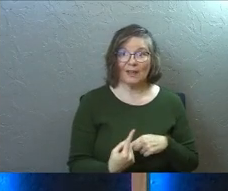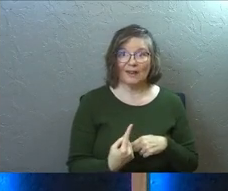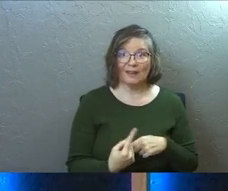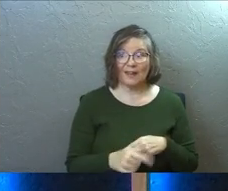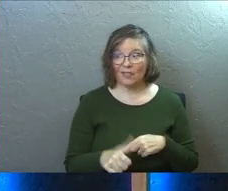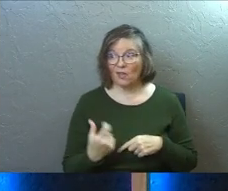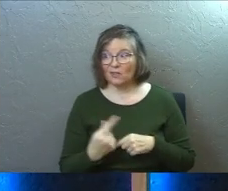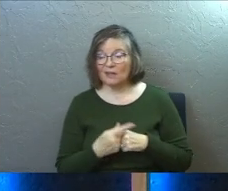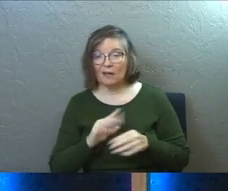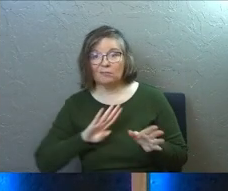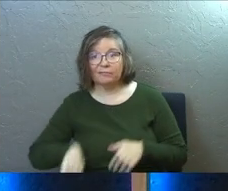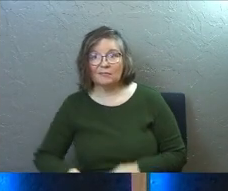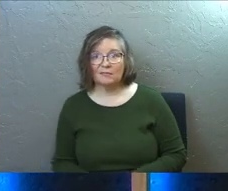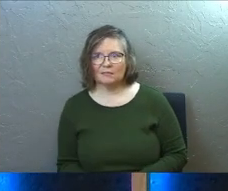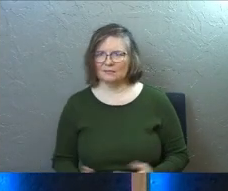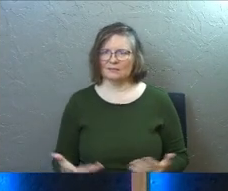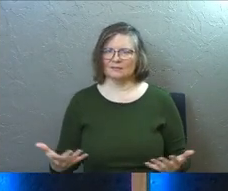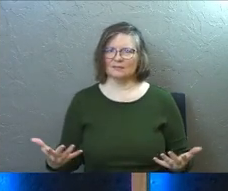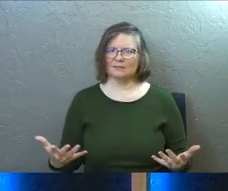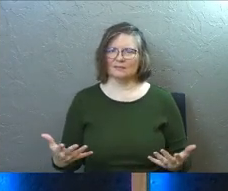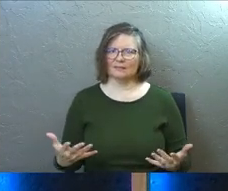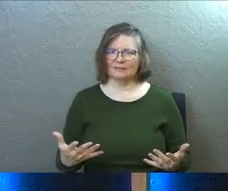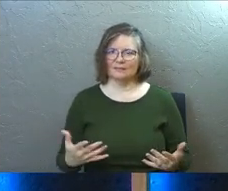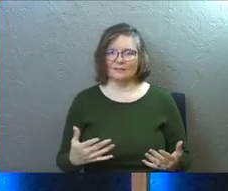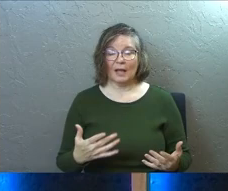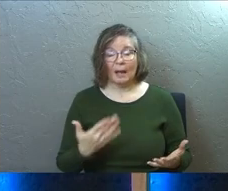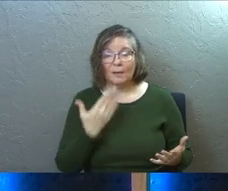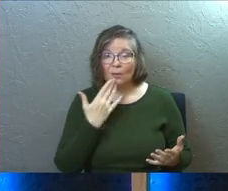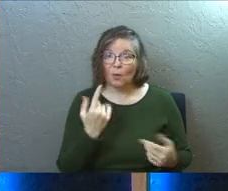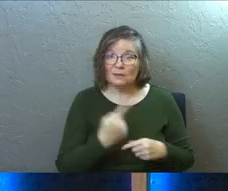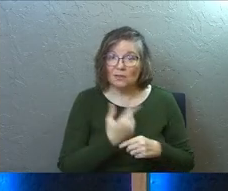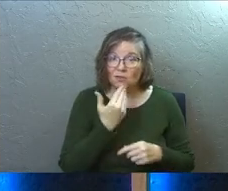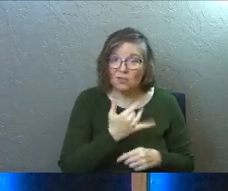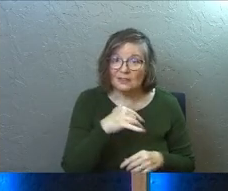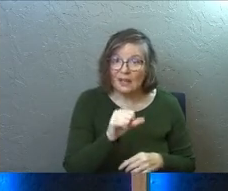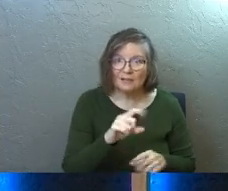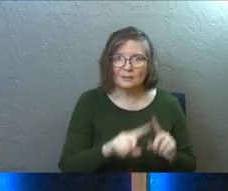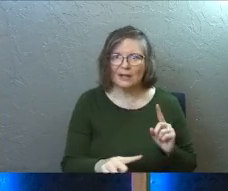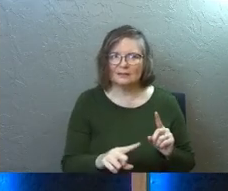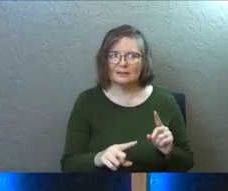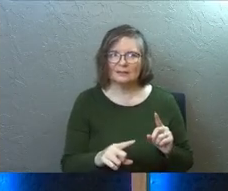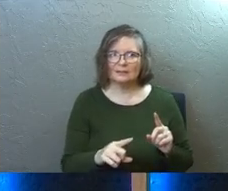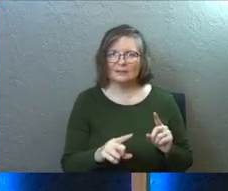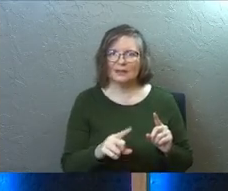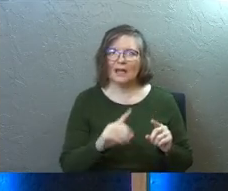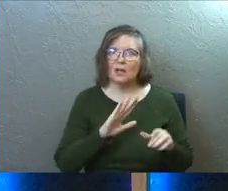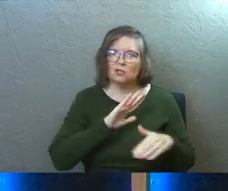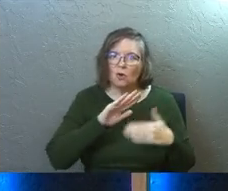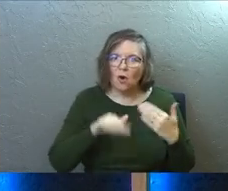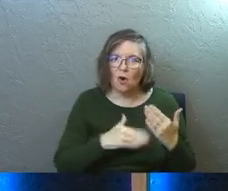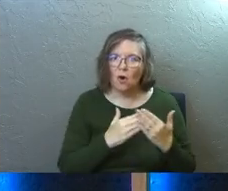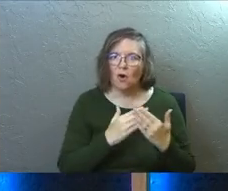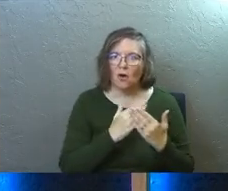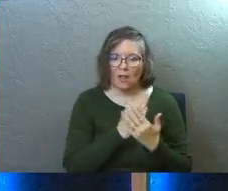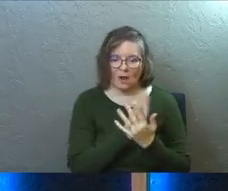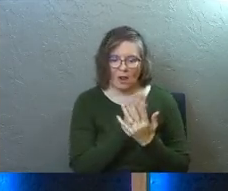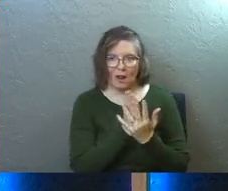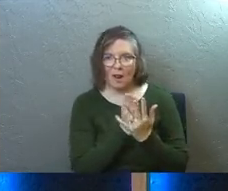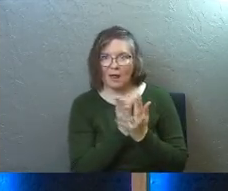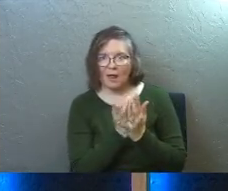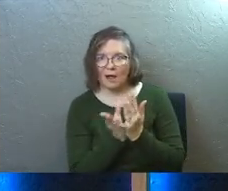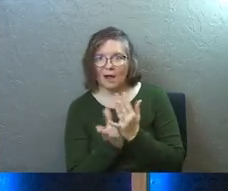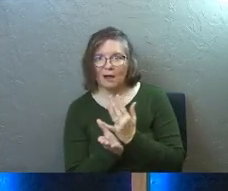right? Like they're good, but it's all the in-betweens. Yes.